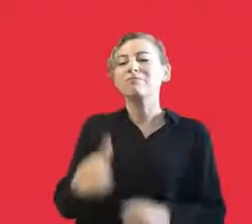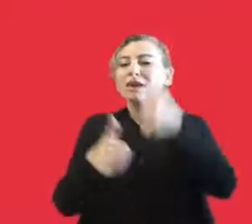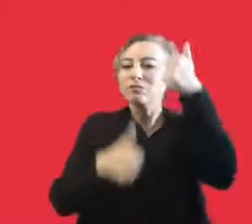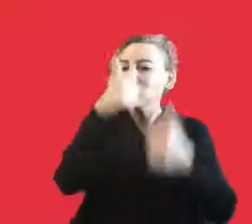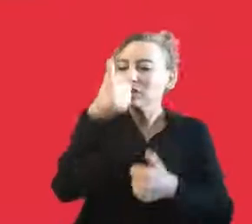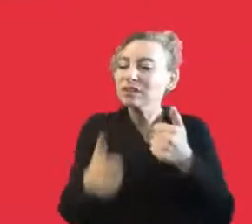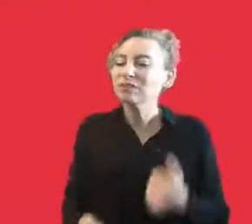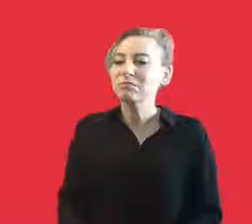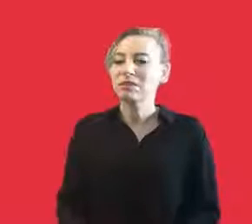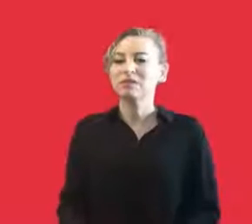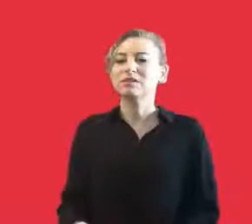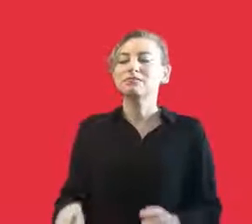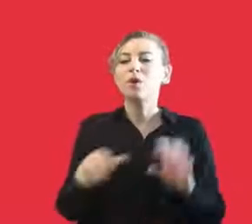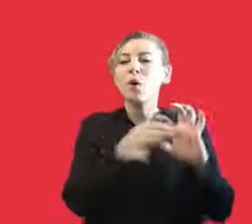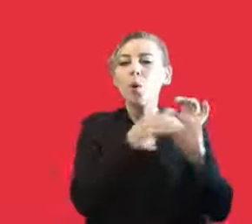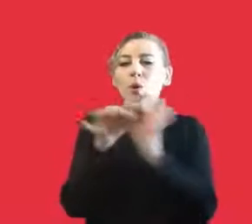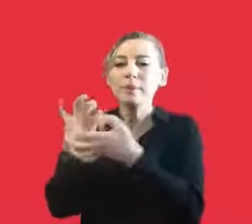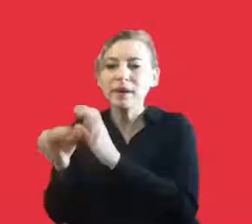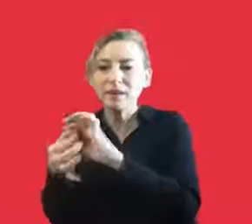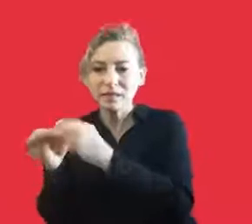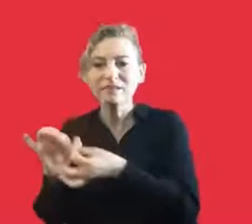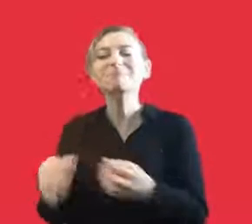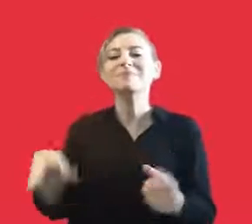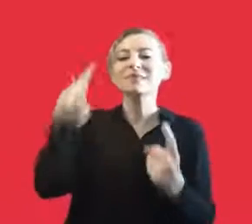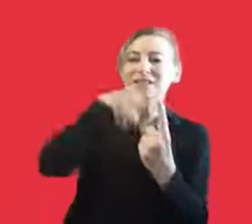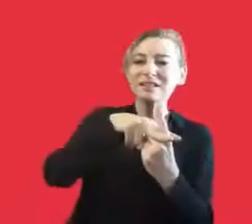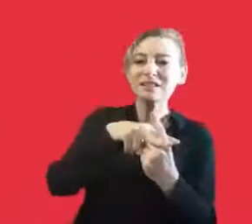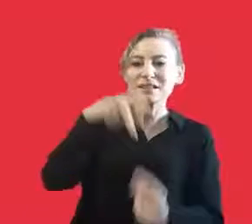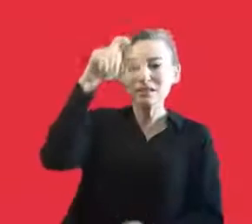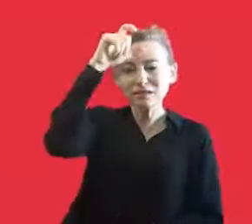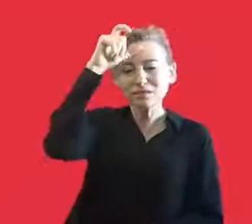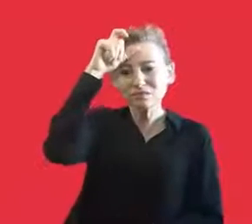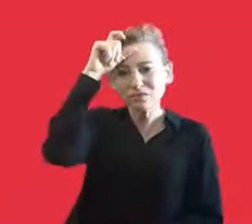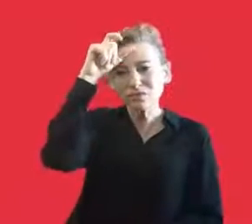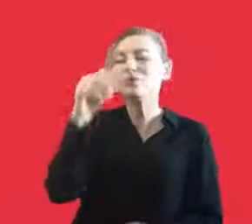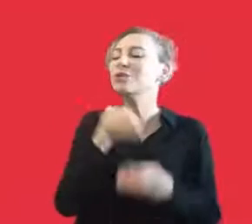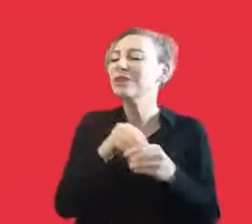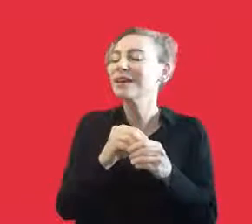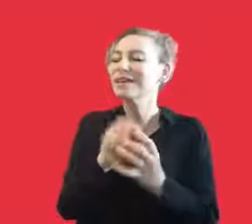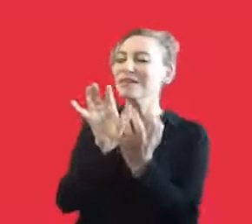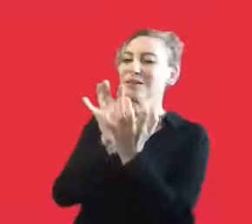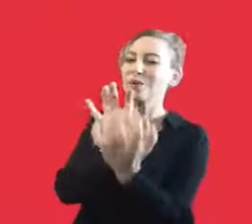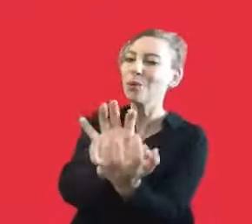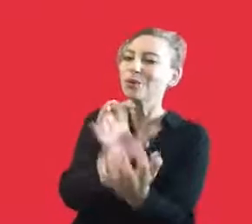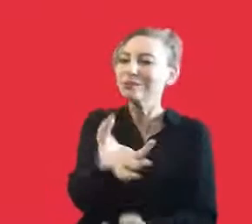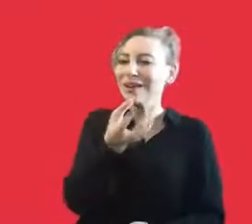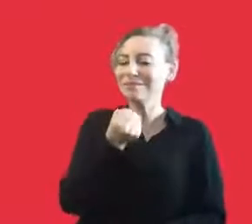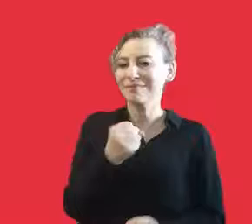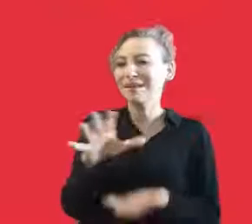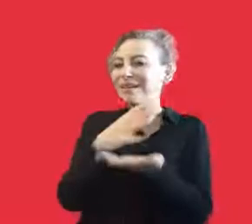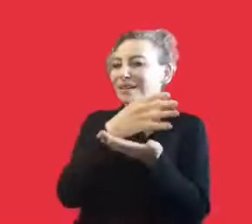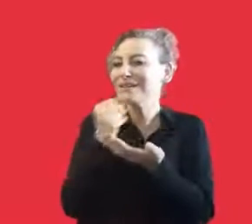We took part in contests like the World Choir Contest that they are large scope contests and we were rewarded.